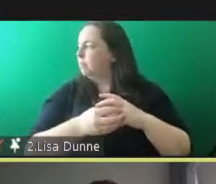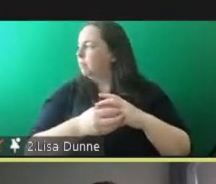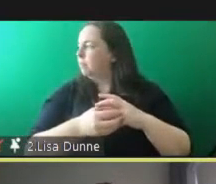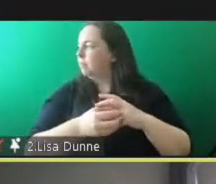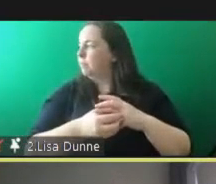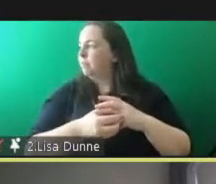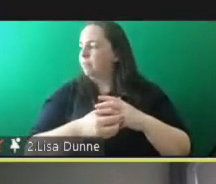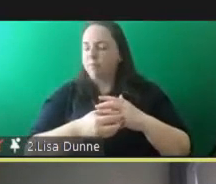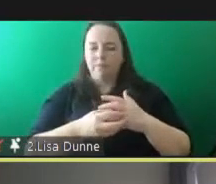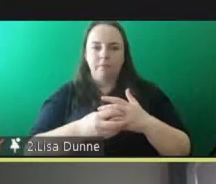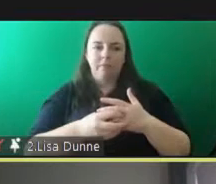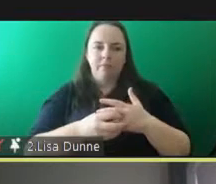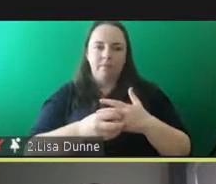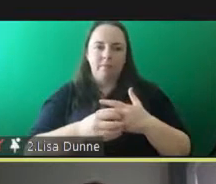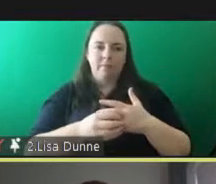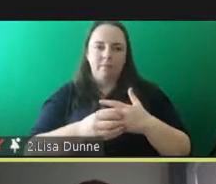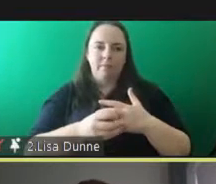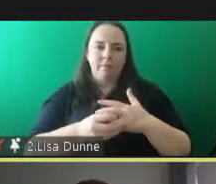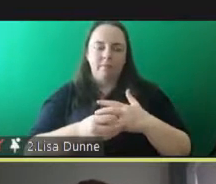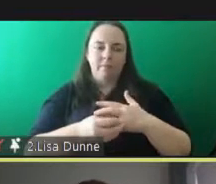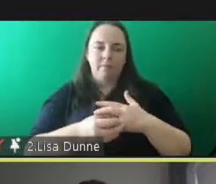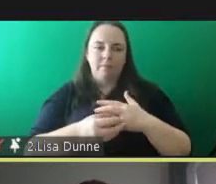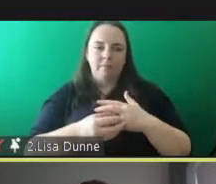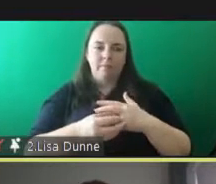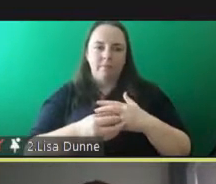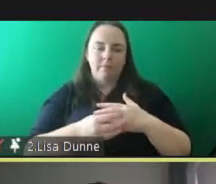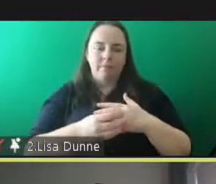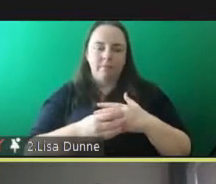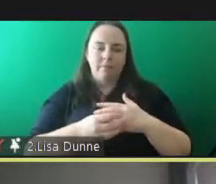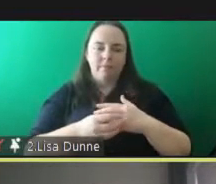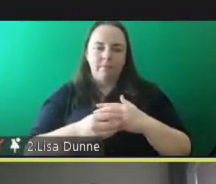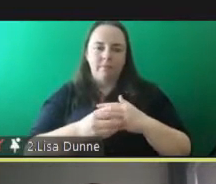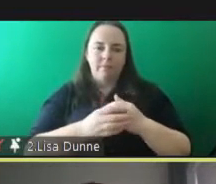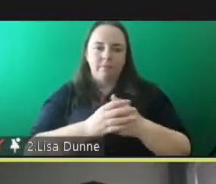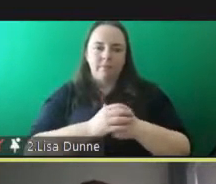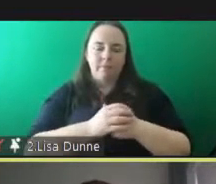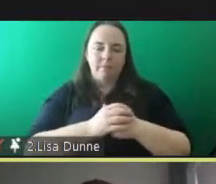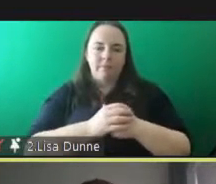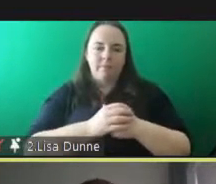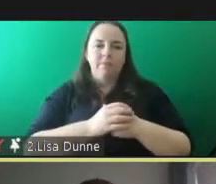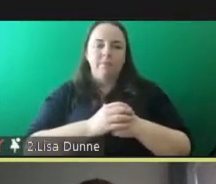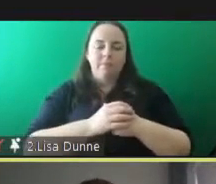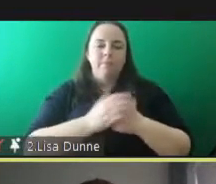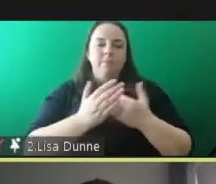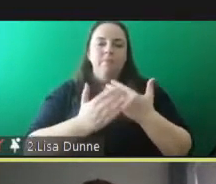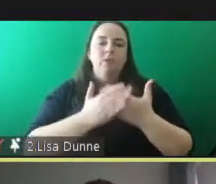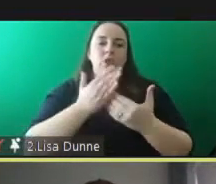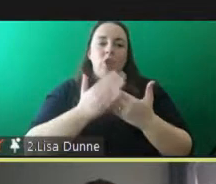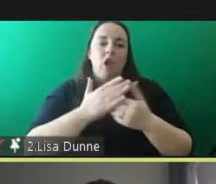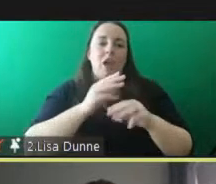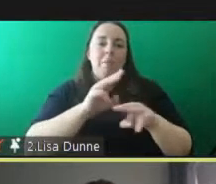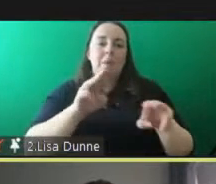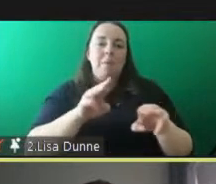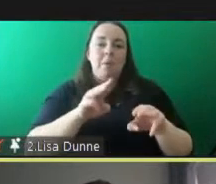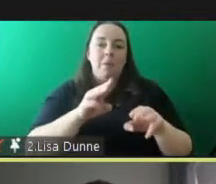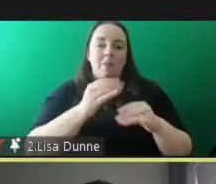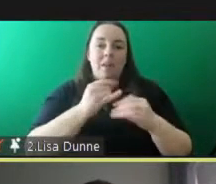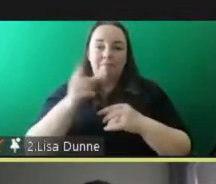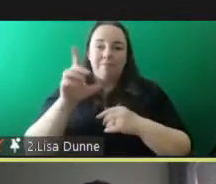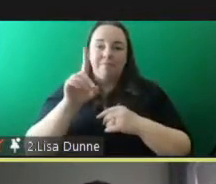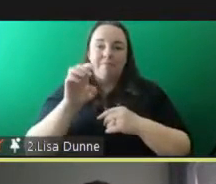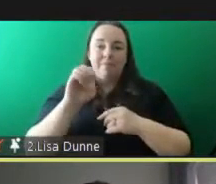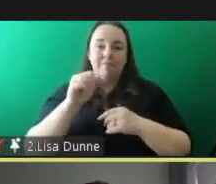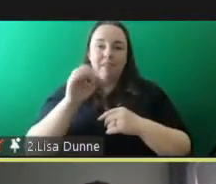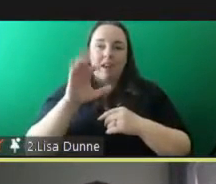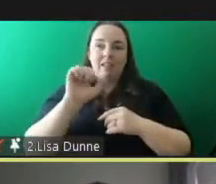so essentially the context in which uh young people find themselves in both uh deadlines uh introduction and key